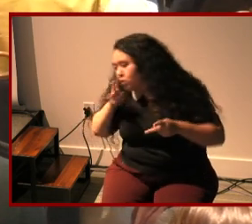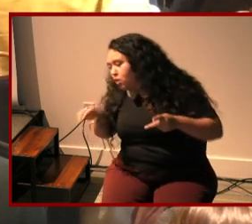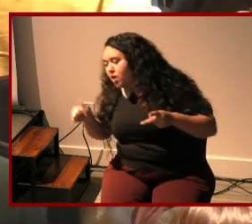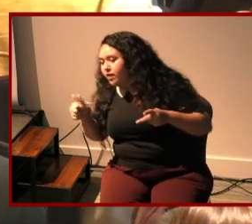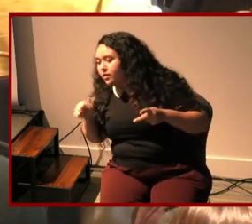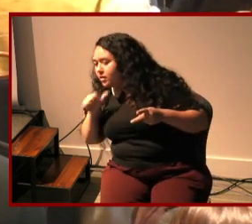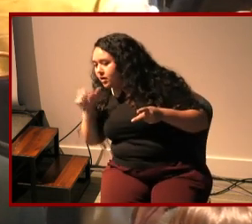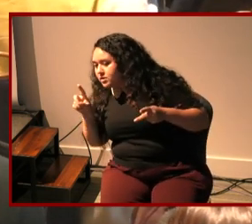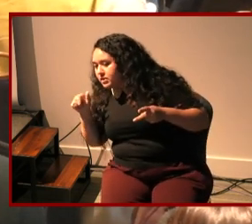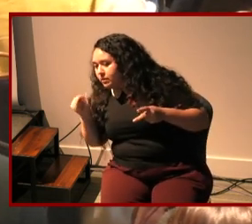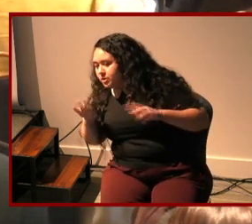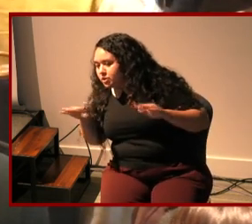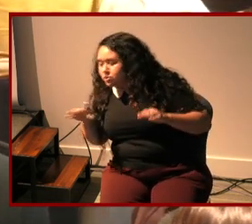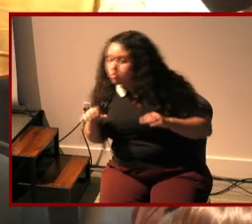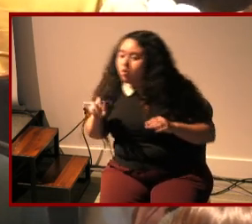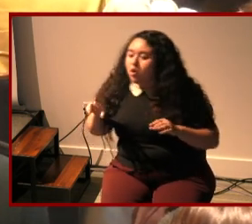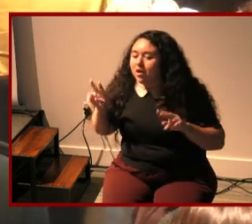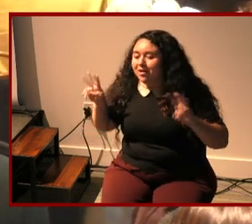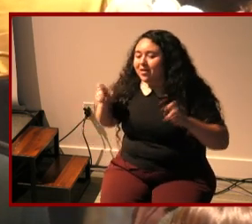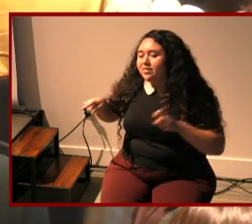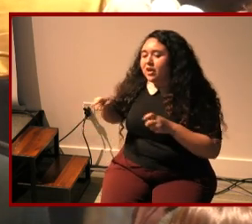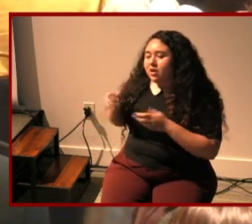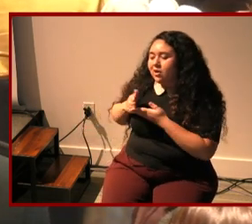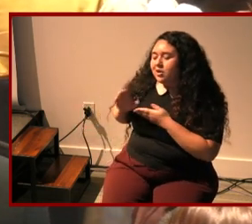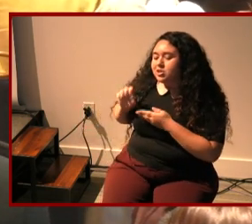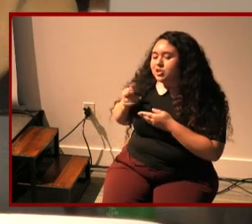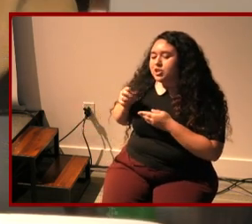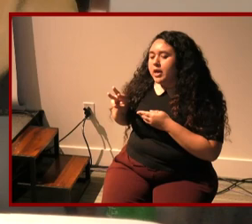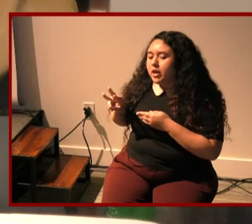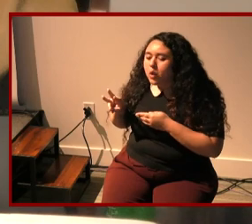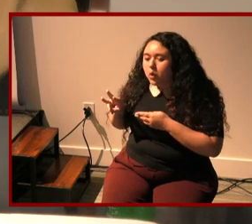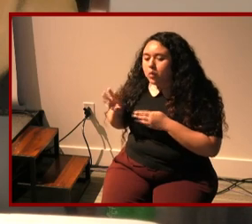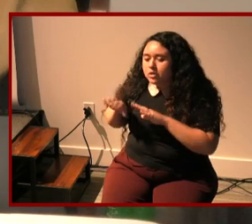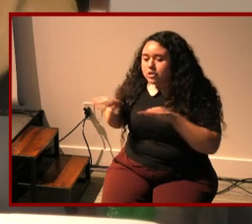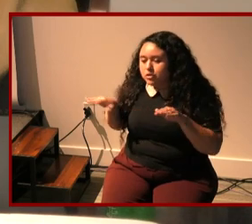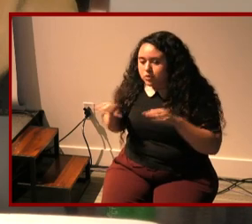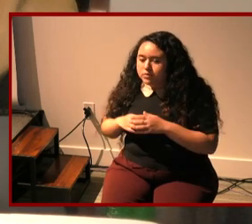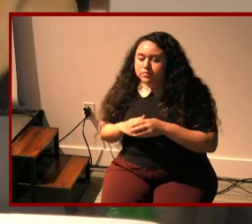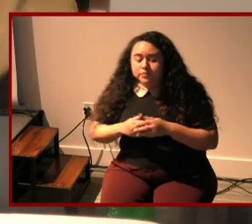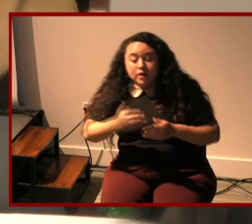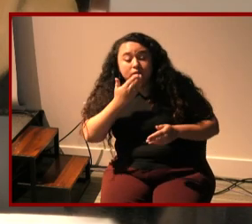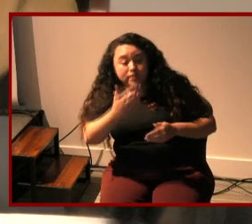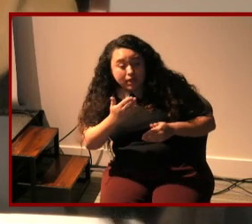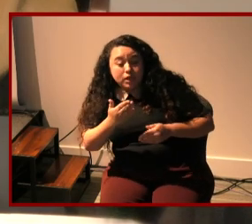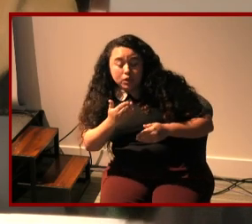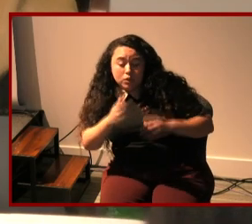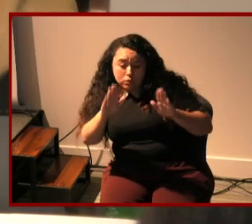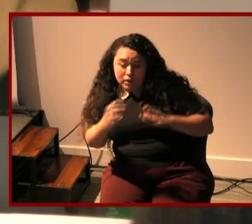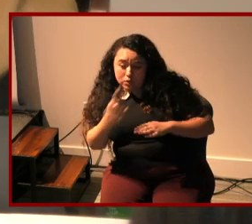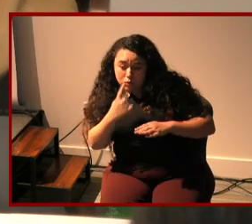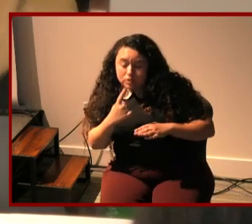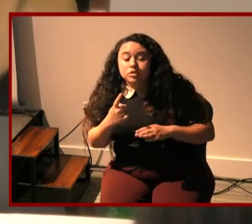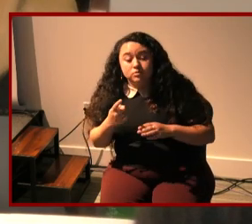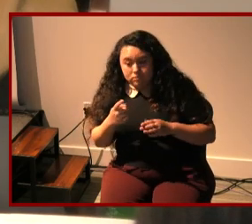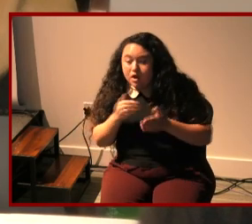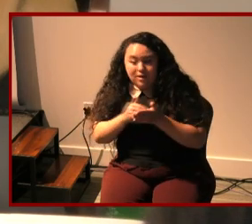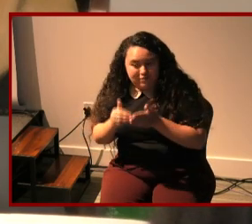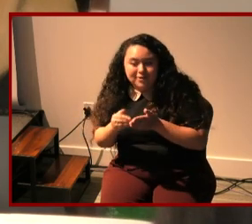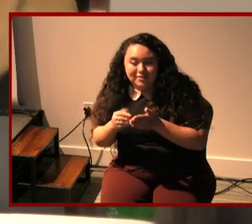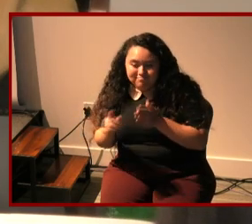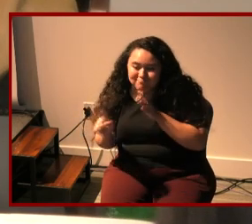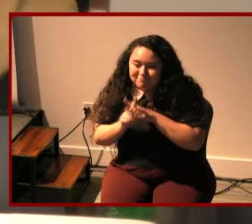anything to do with siblings or other family dynamics are in those books yeah thank you that's a great question yeah it happened uh often actually